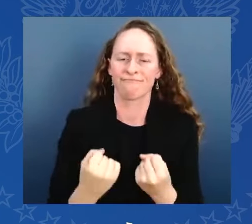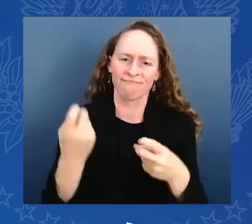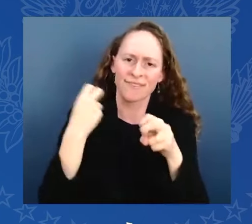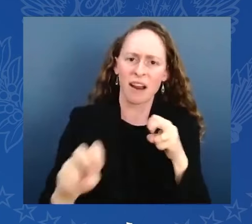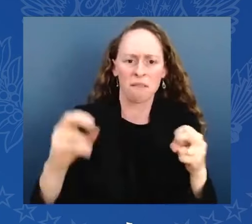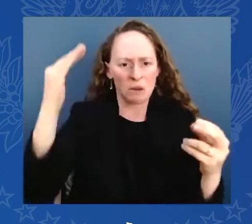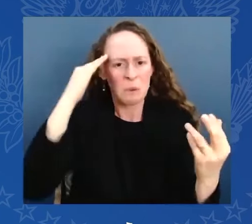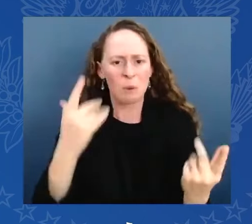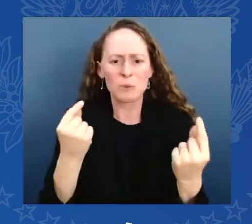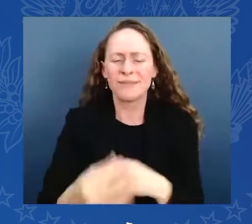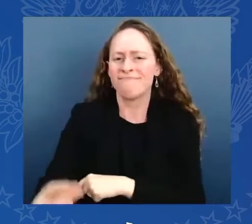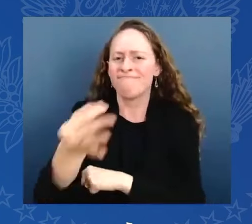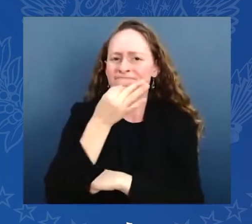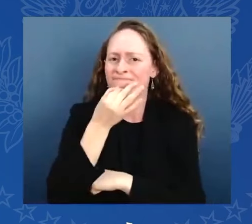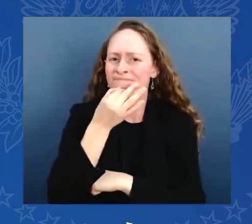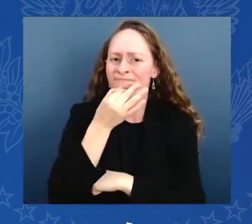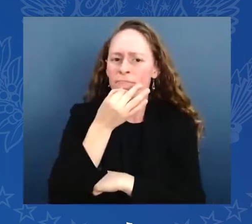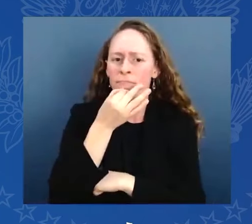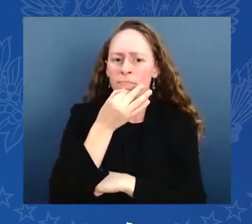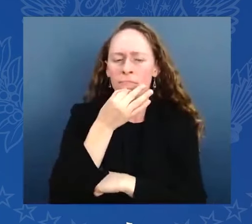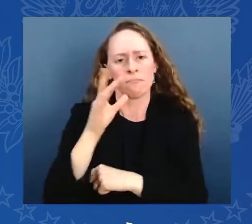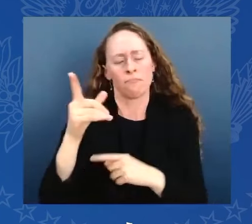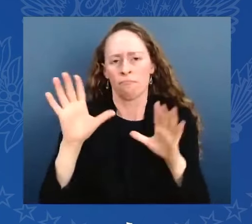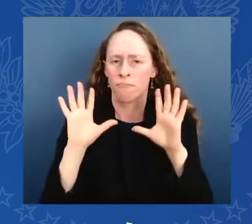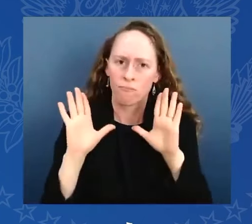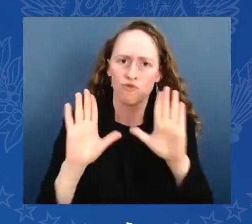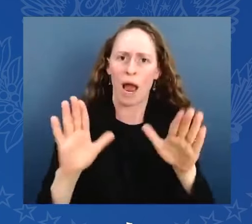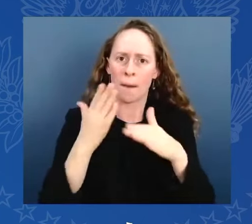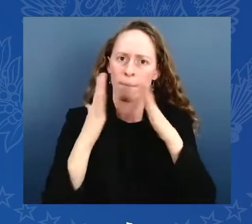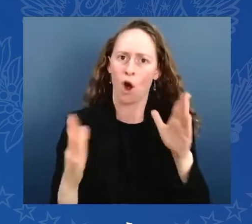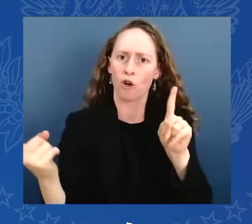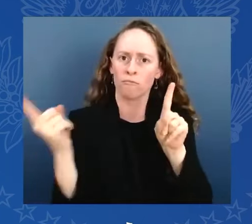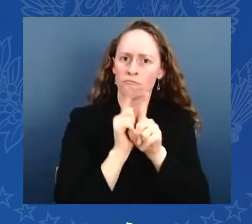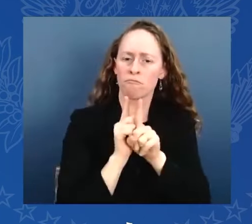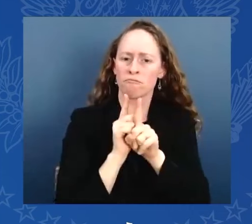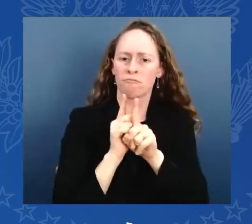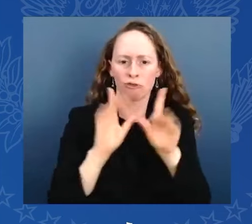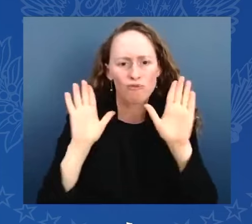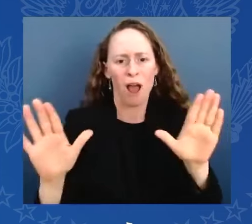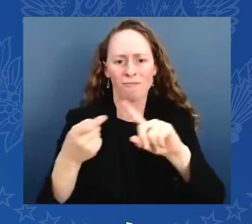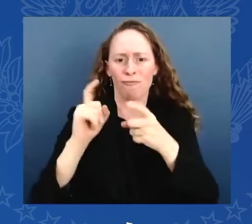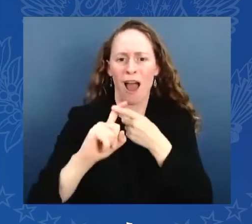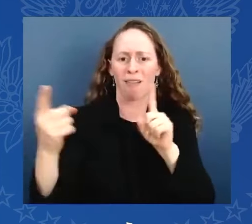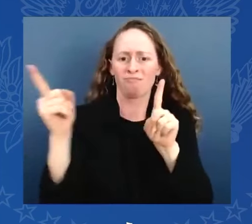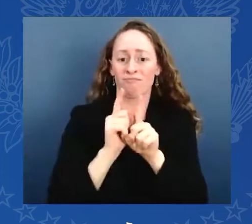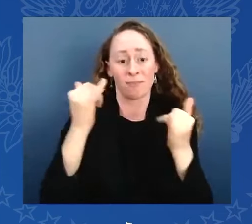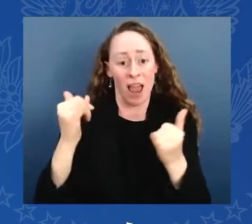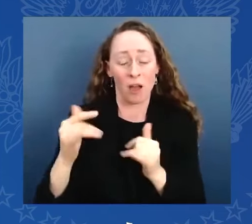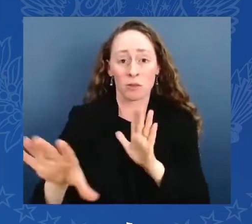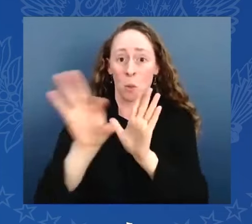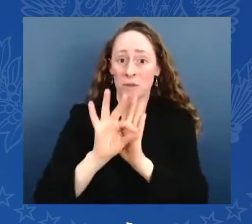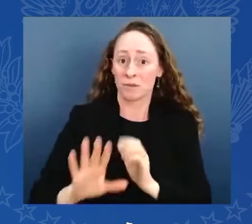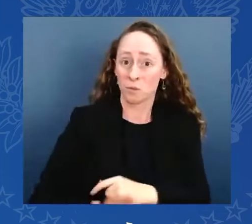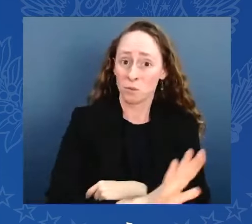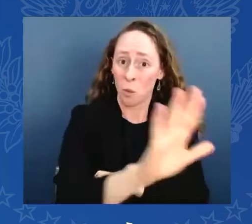Now the choice is up to you, the American people. When you make that choice, remember the words of Benjamin Franklin hanging on my wall